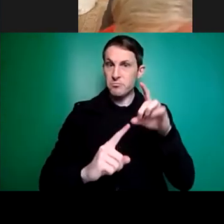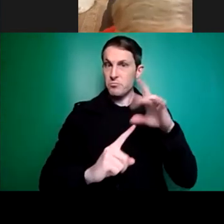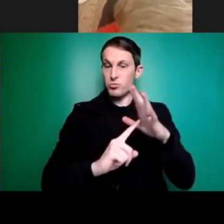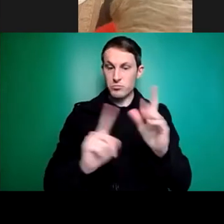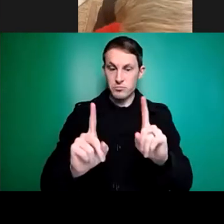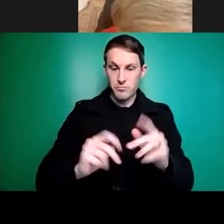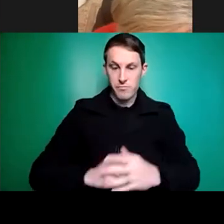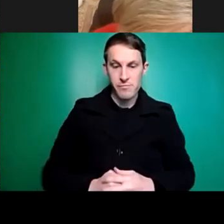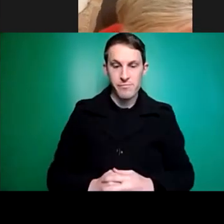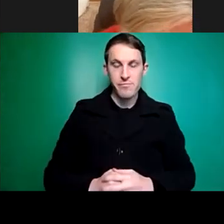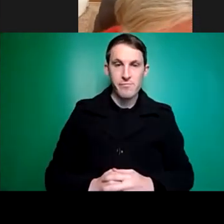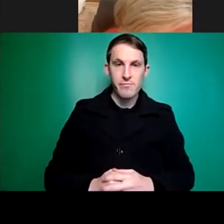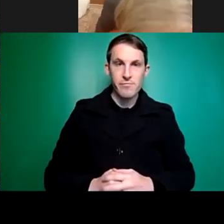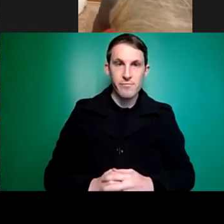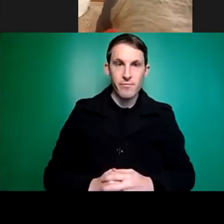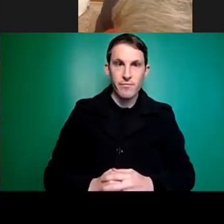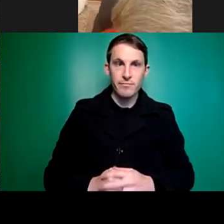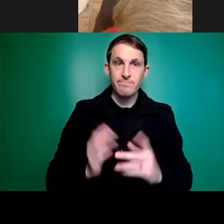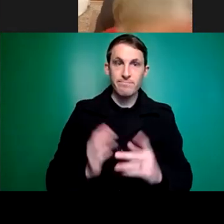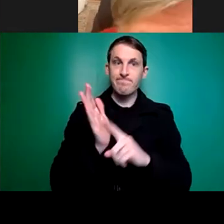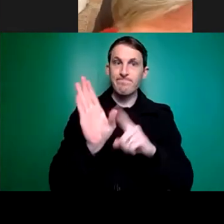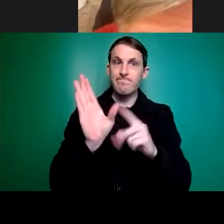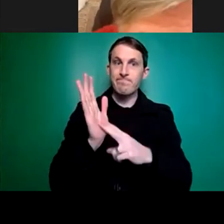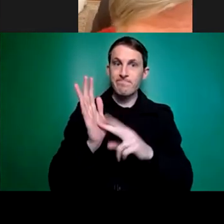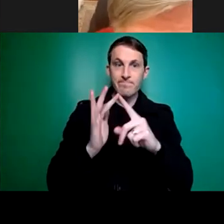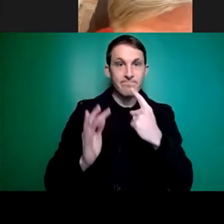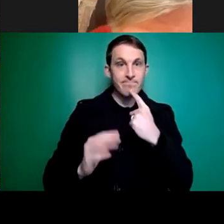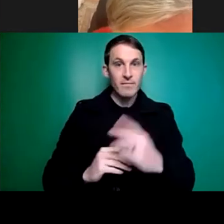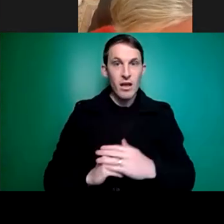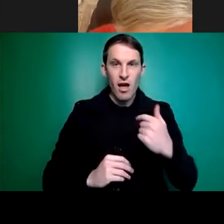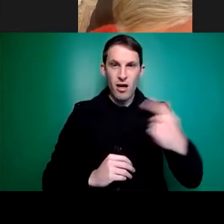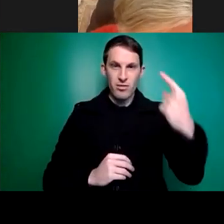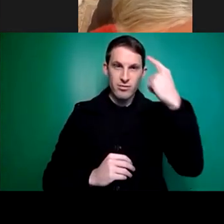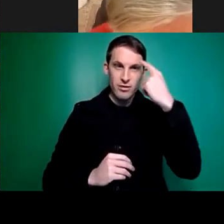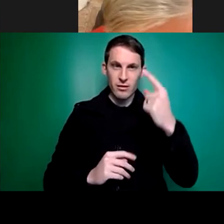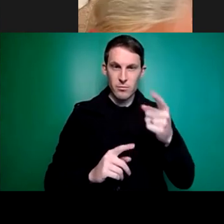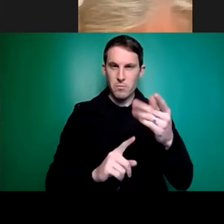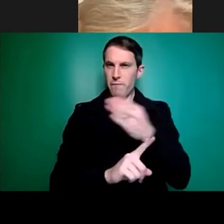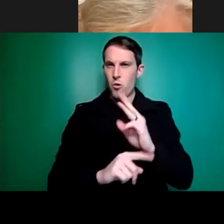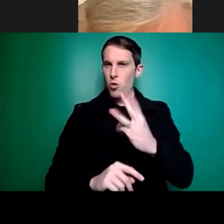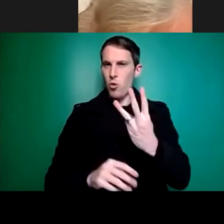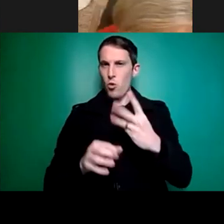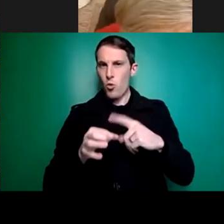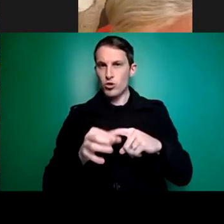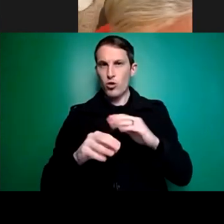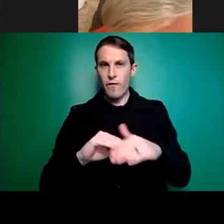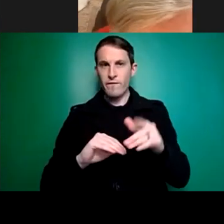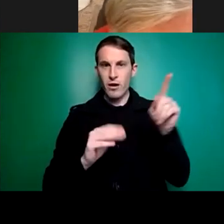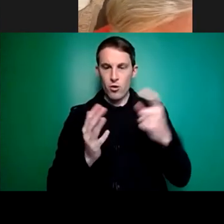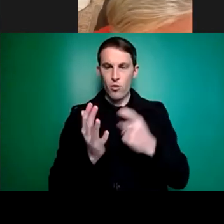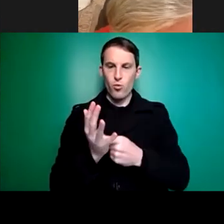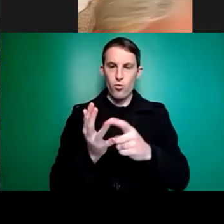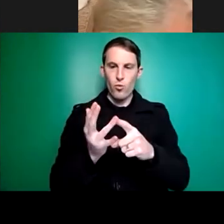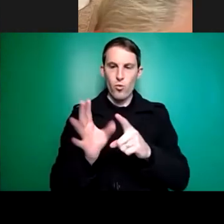I think earlier on in this third question about the recommendations of the Royal Commission,